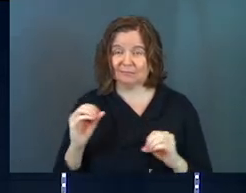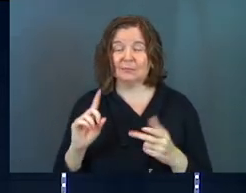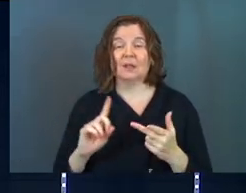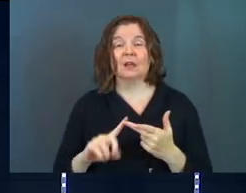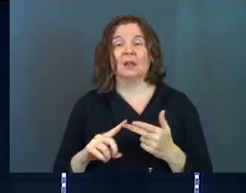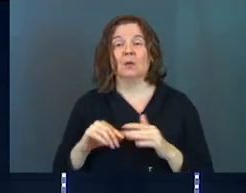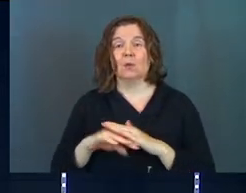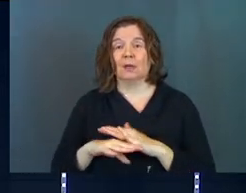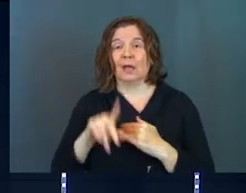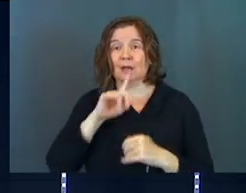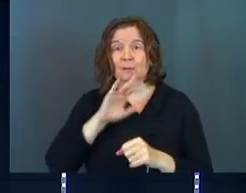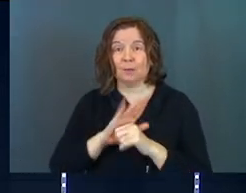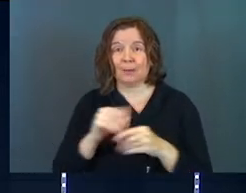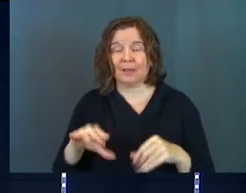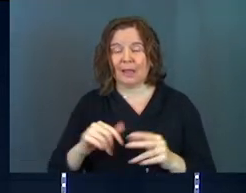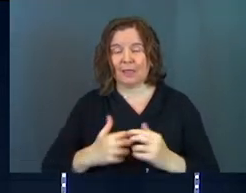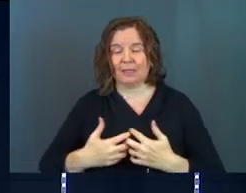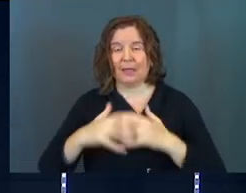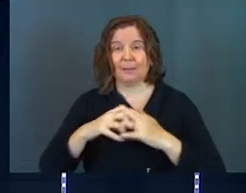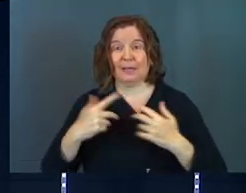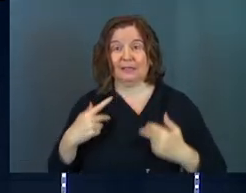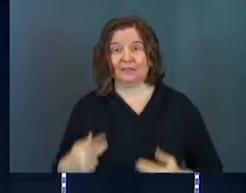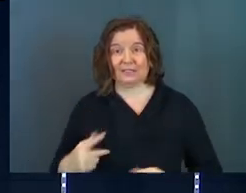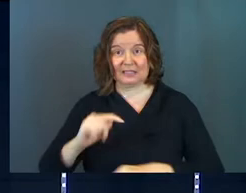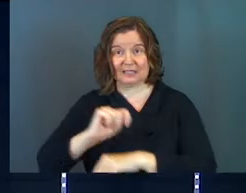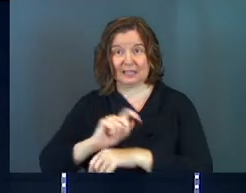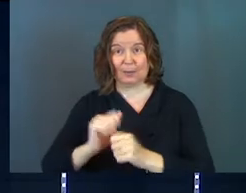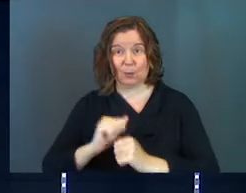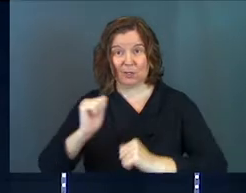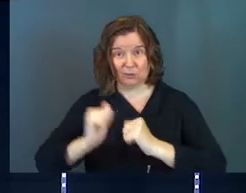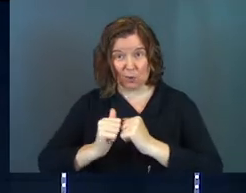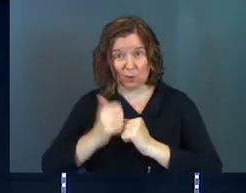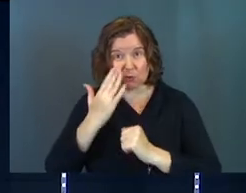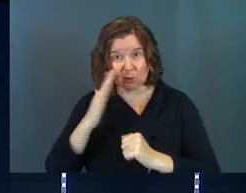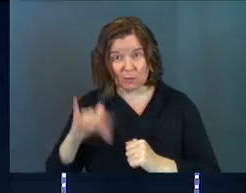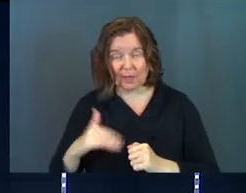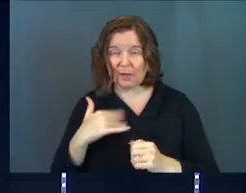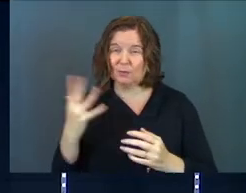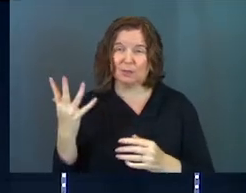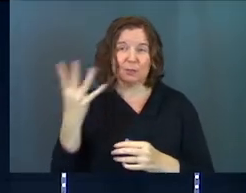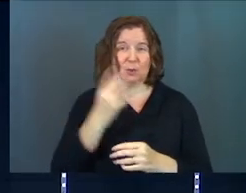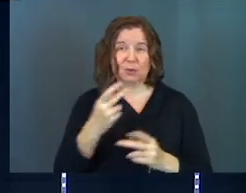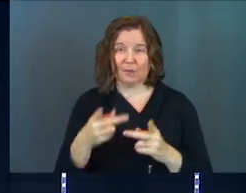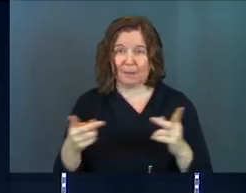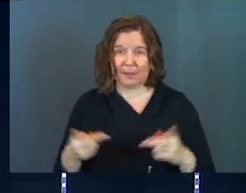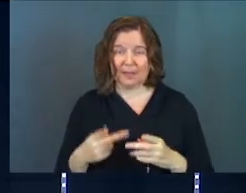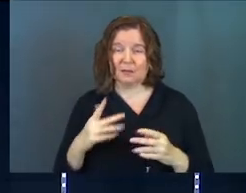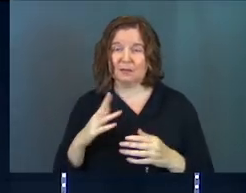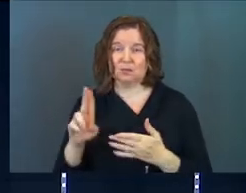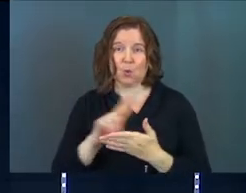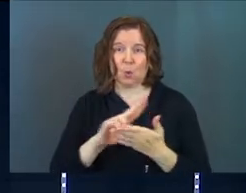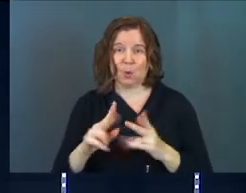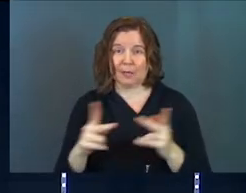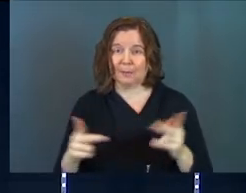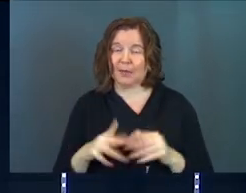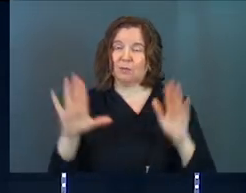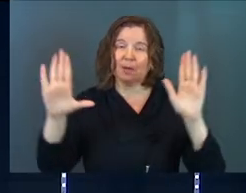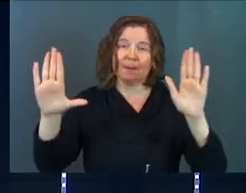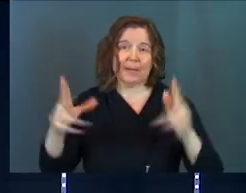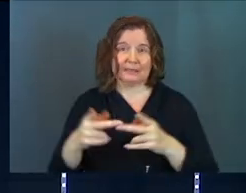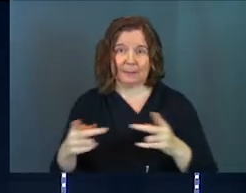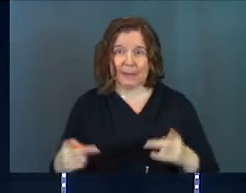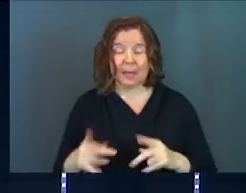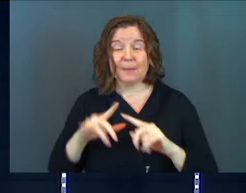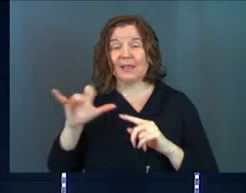then when they got into the Promised Land, they built a physical temple with stone. Did you know that? And it was a beautiful place. It was a holy place. It was an amazing